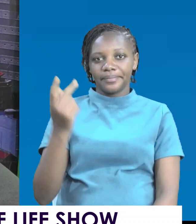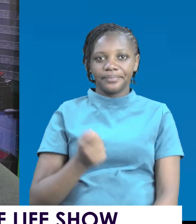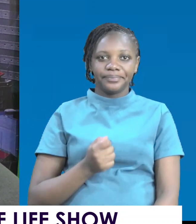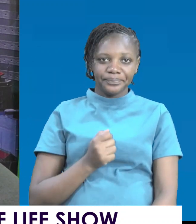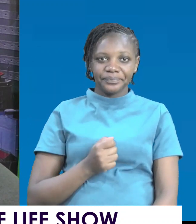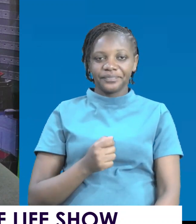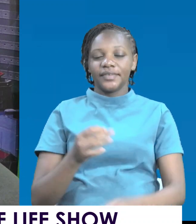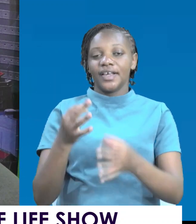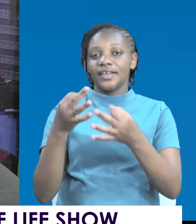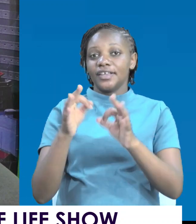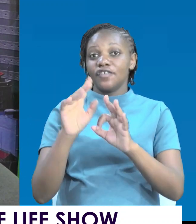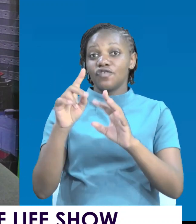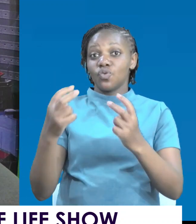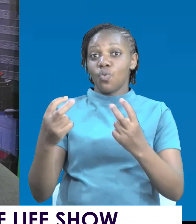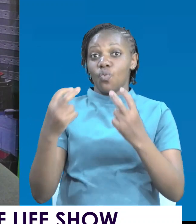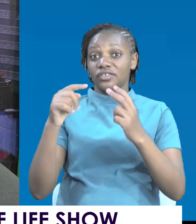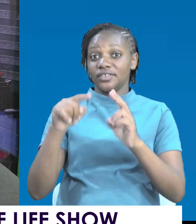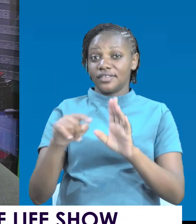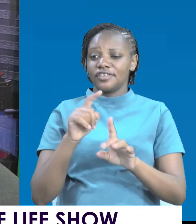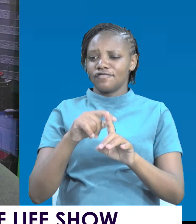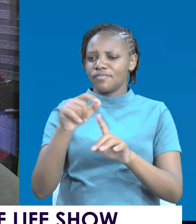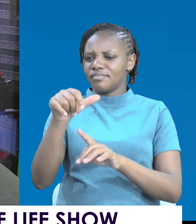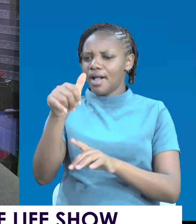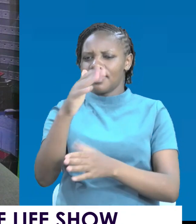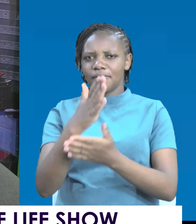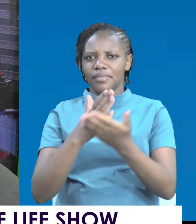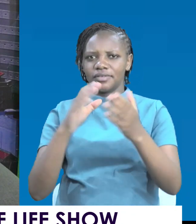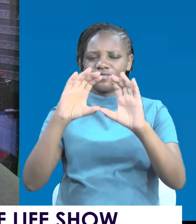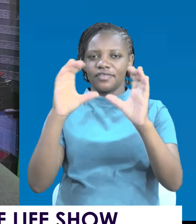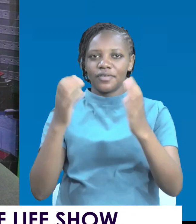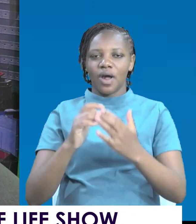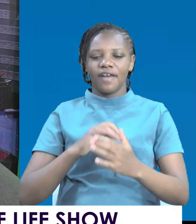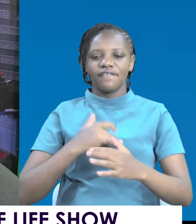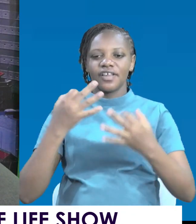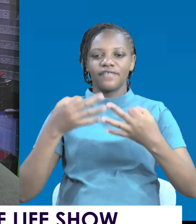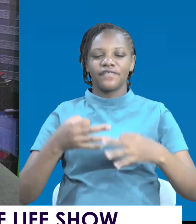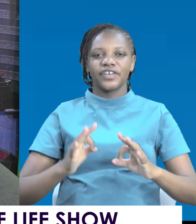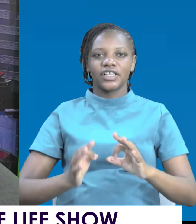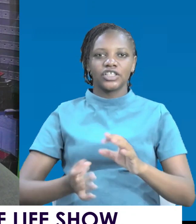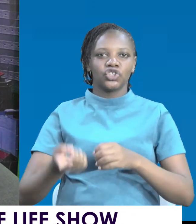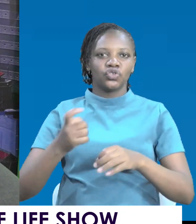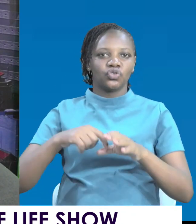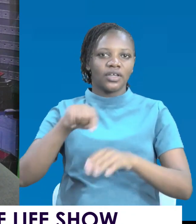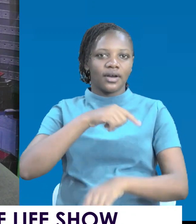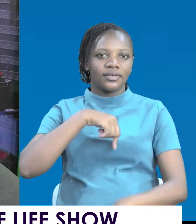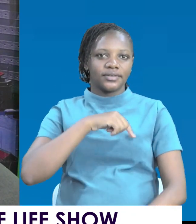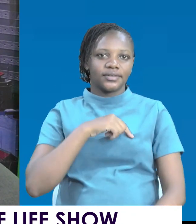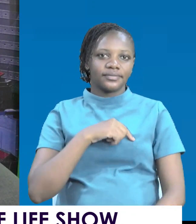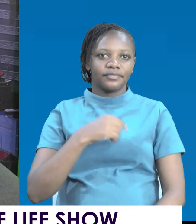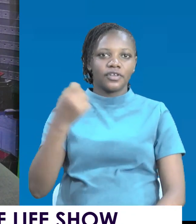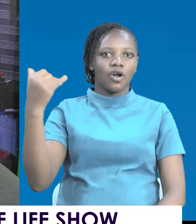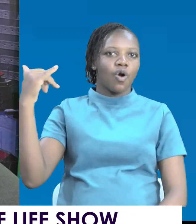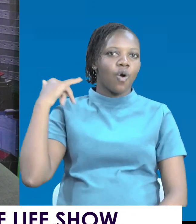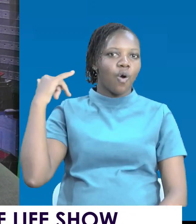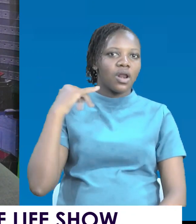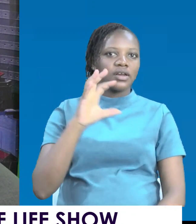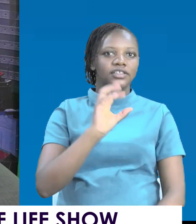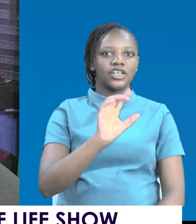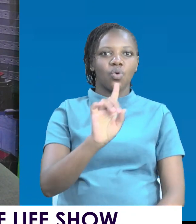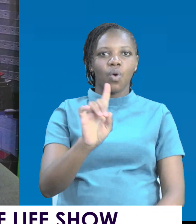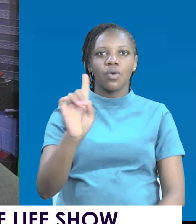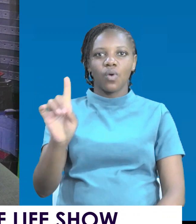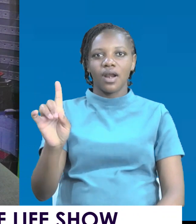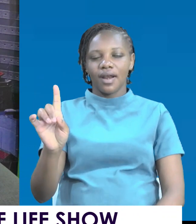Just in case you are watching this from any part of the world, feel free to get in touch. 0-1-1